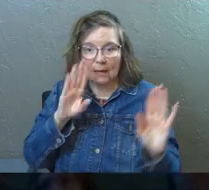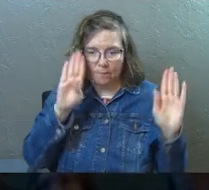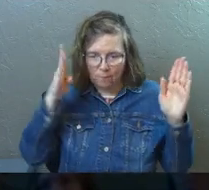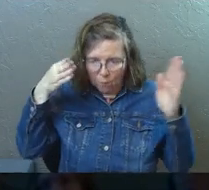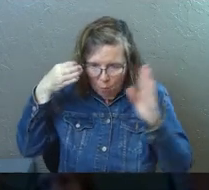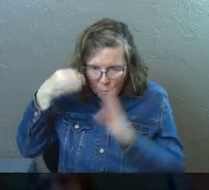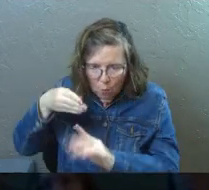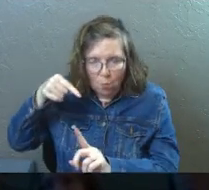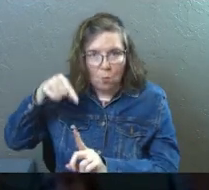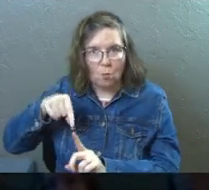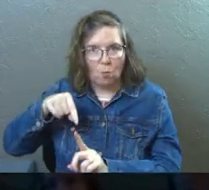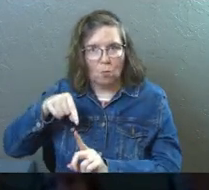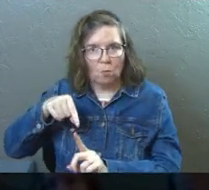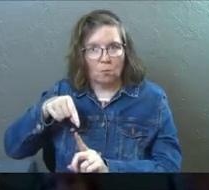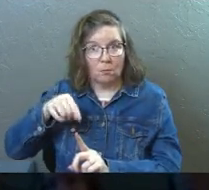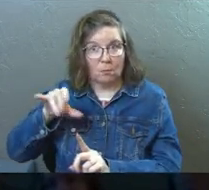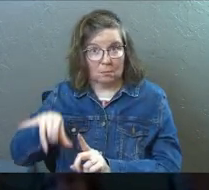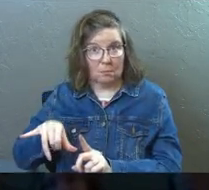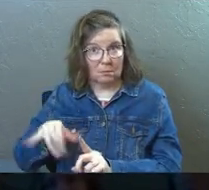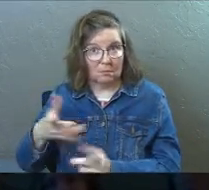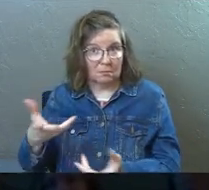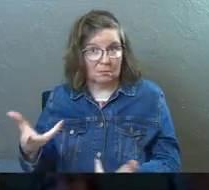them in? Yeah.